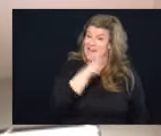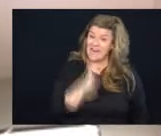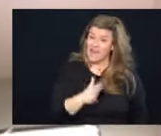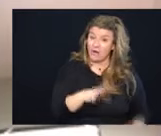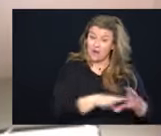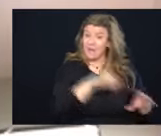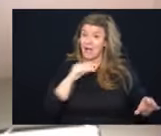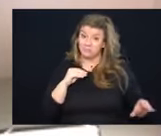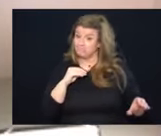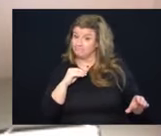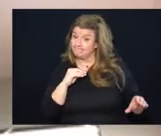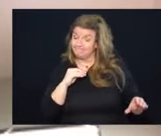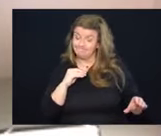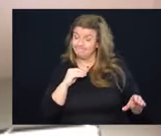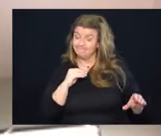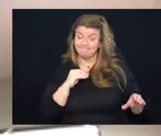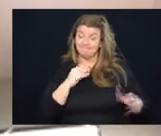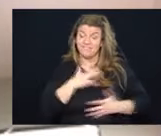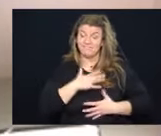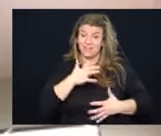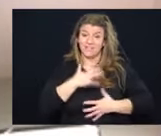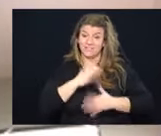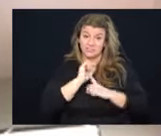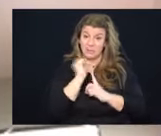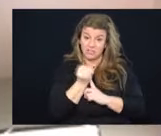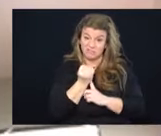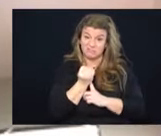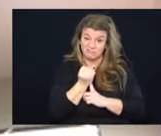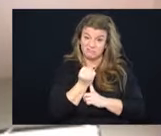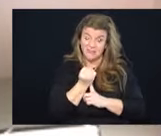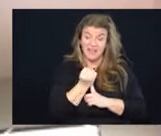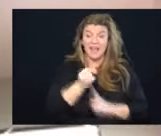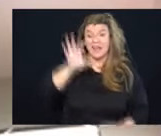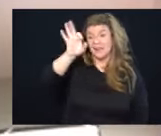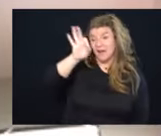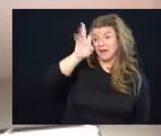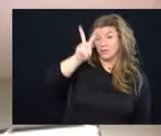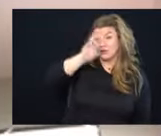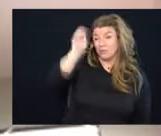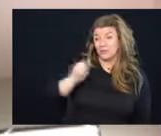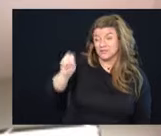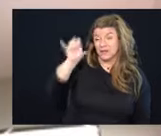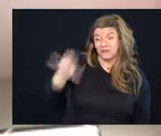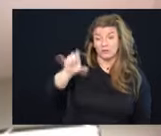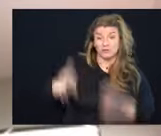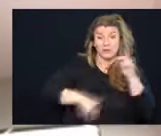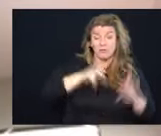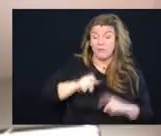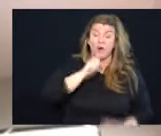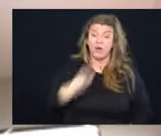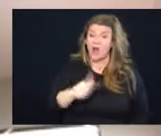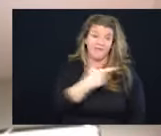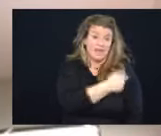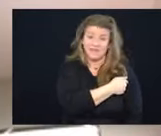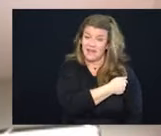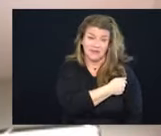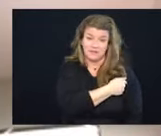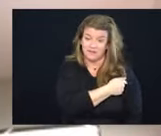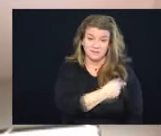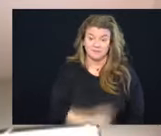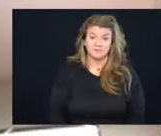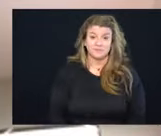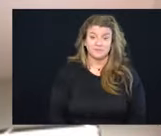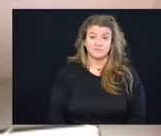ventilator situation, 92% of those individuals are unvaccinated West